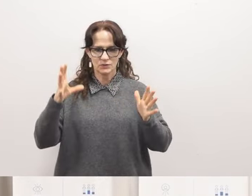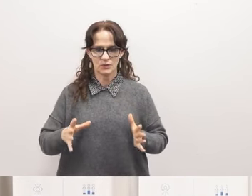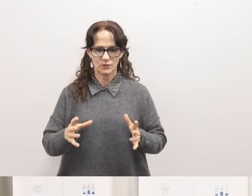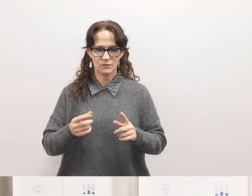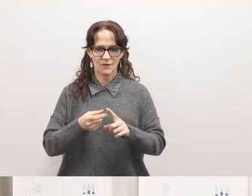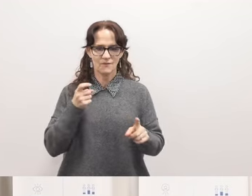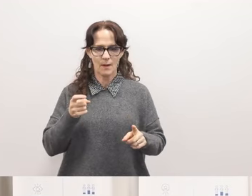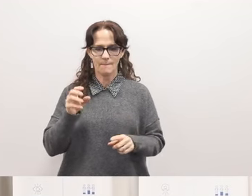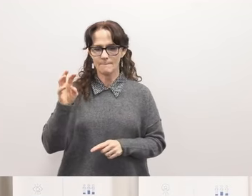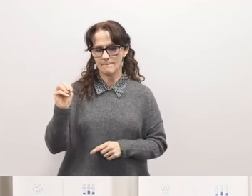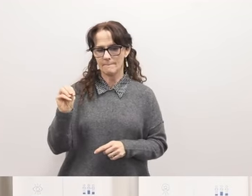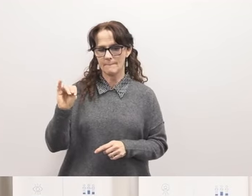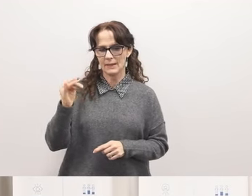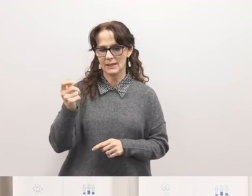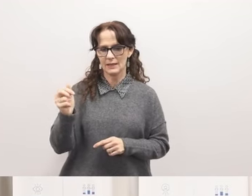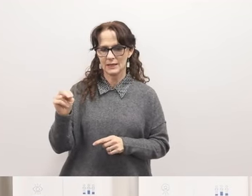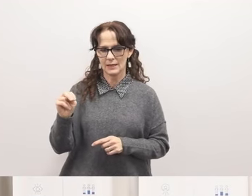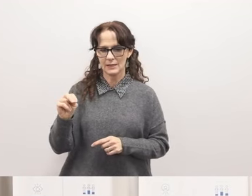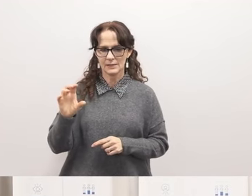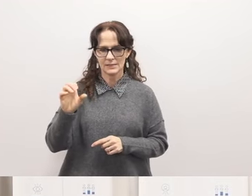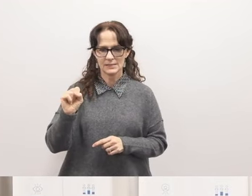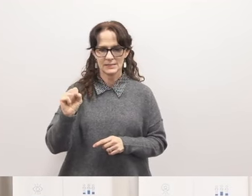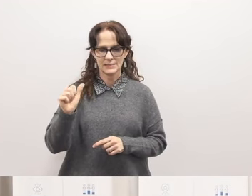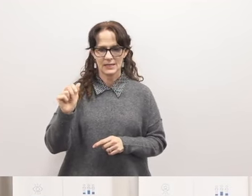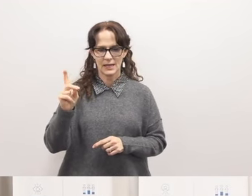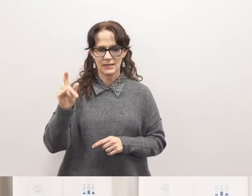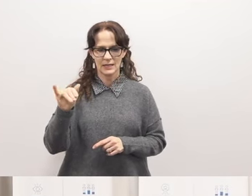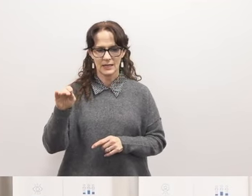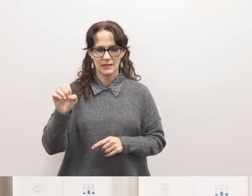milliken sadie brown lead us in the pledge